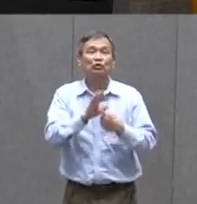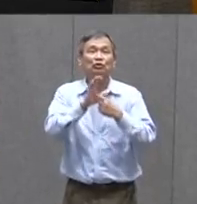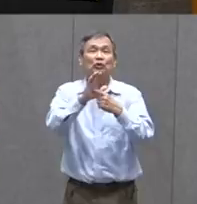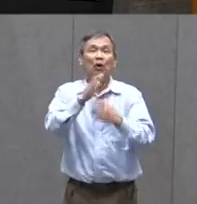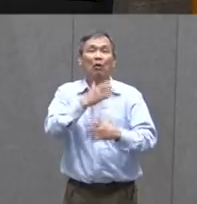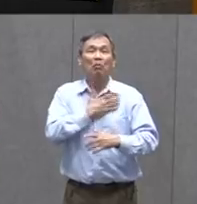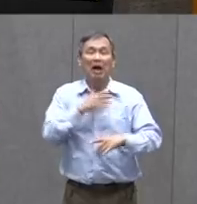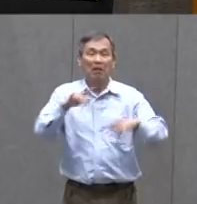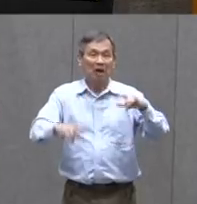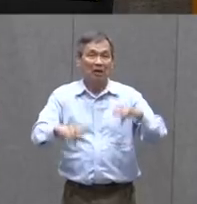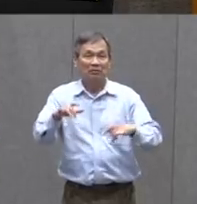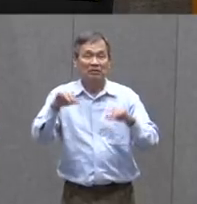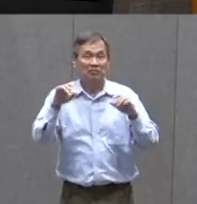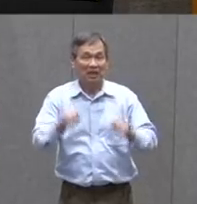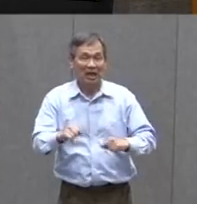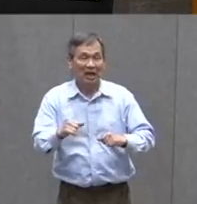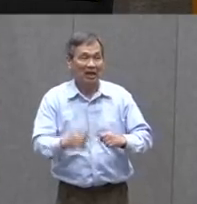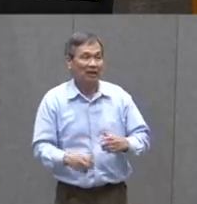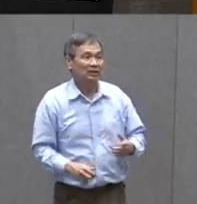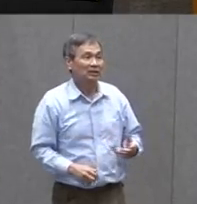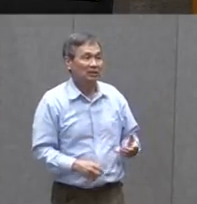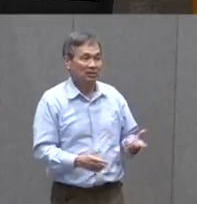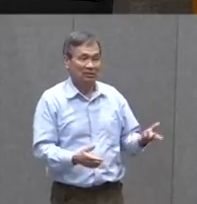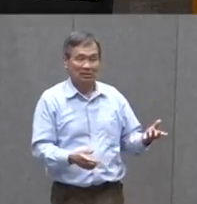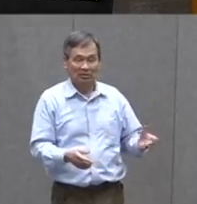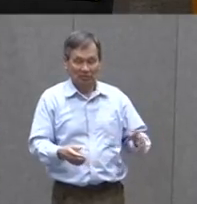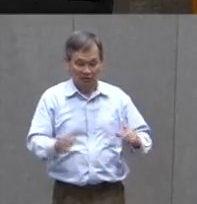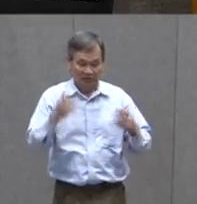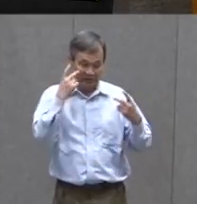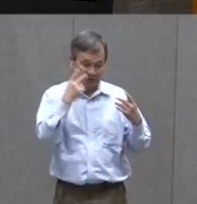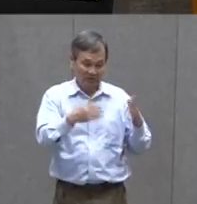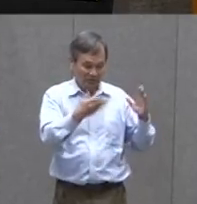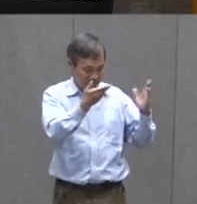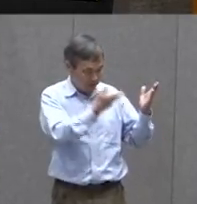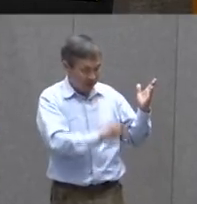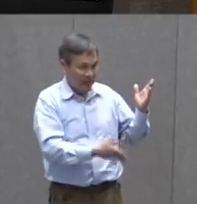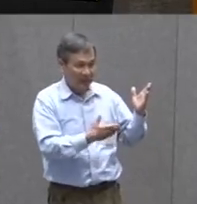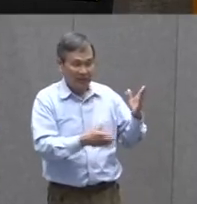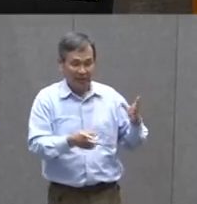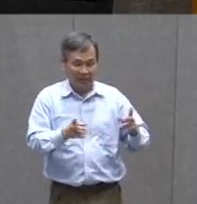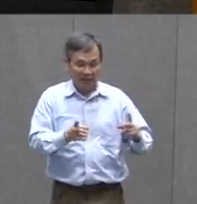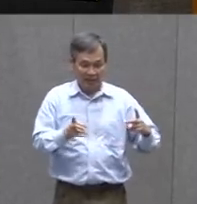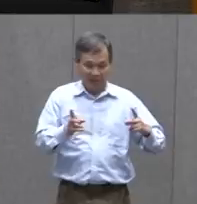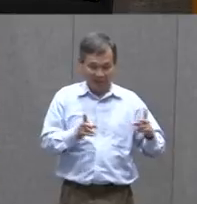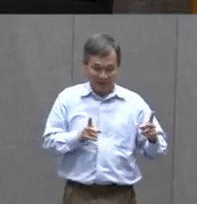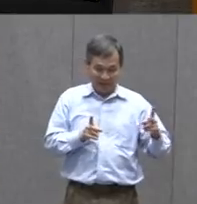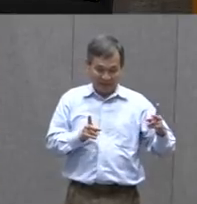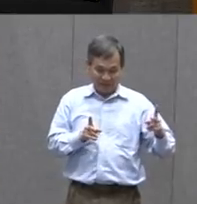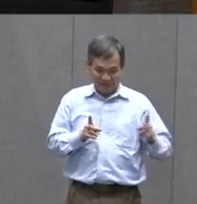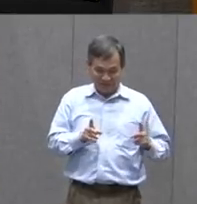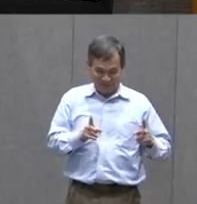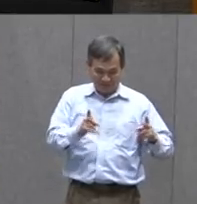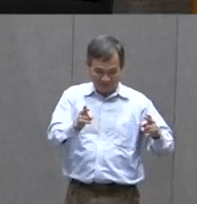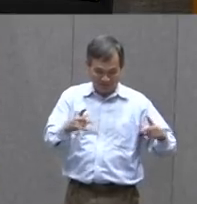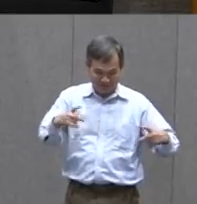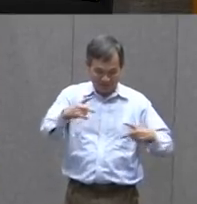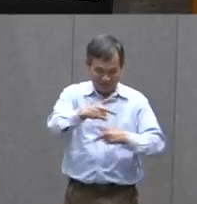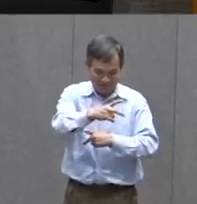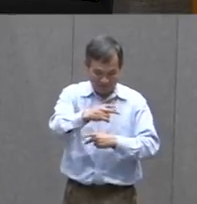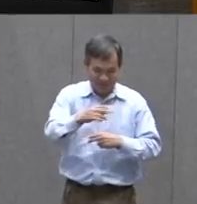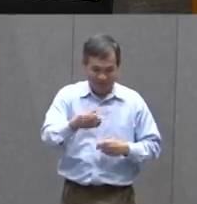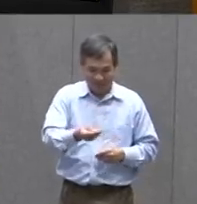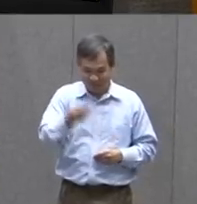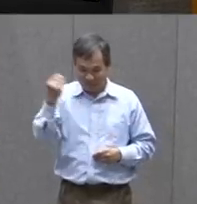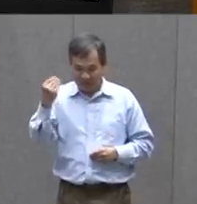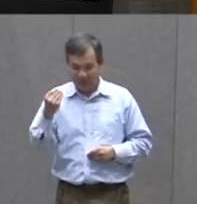My Puppets Off And I Could Cover It And Then Once I Cover It I Could Cut Out An Opening Where The Puppets Might Come Out So This Is One Thing